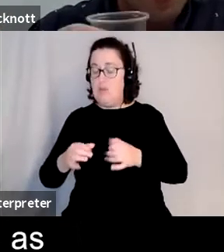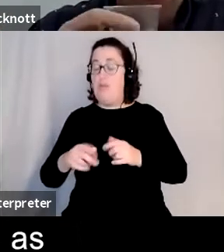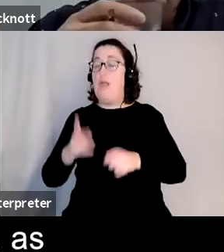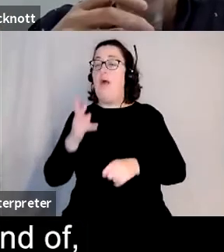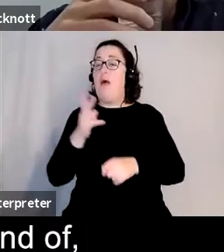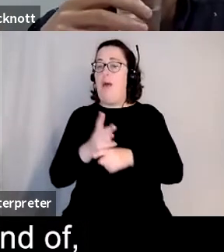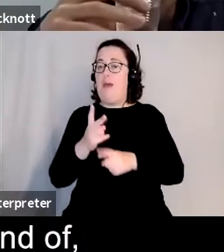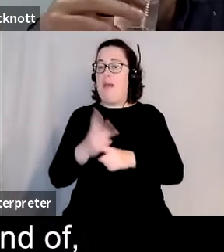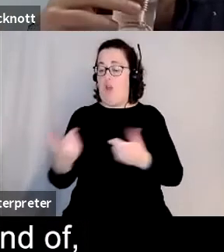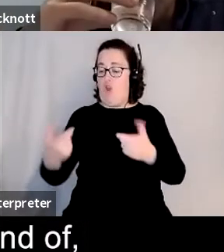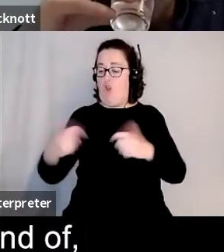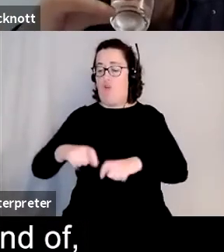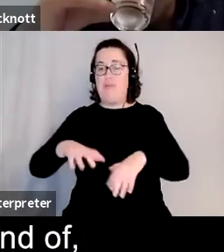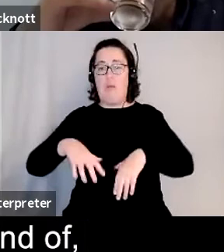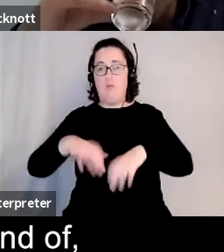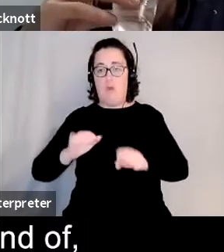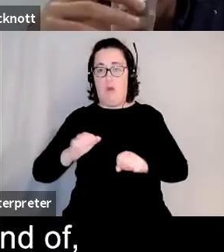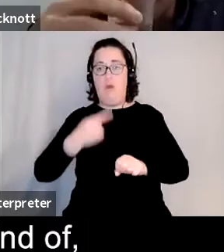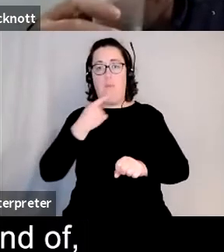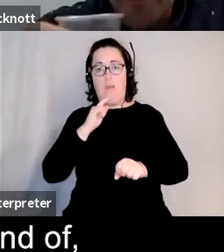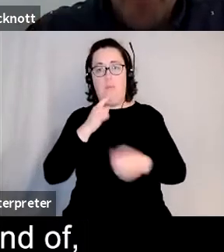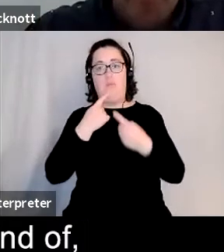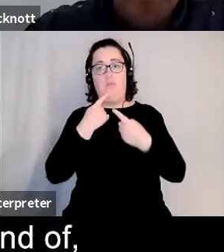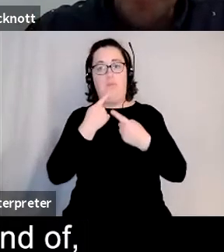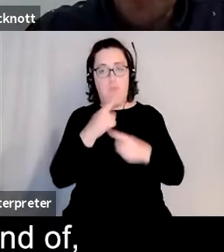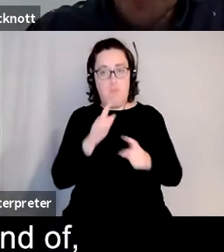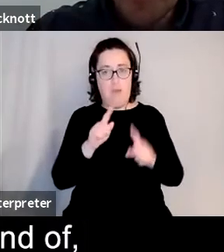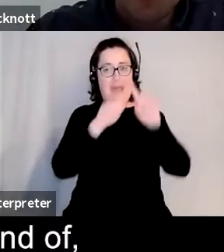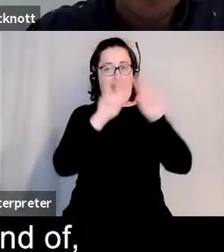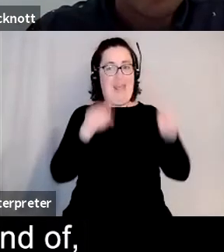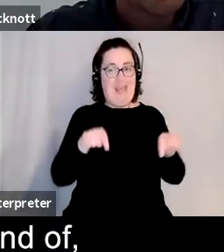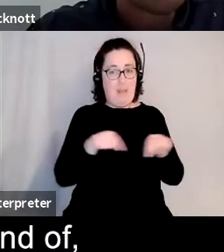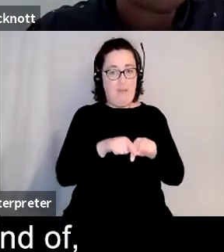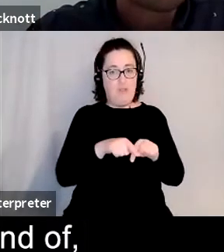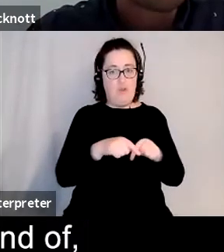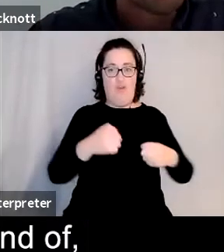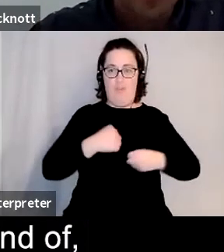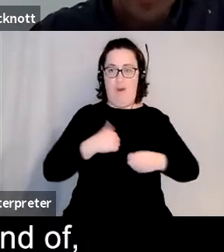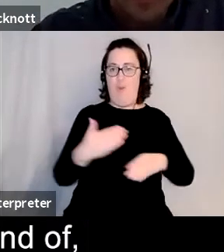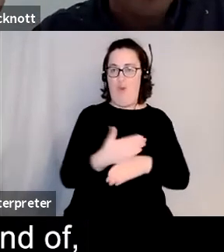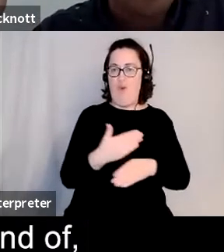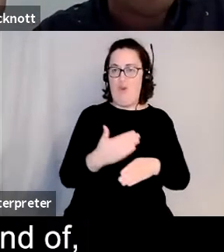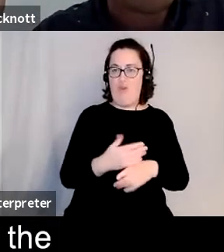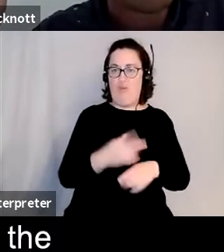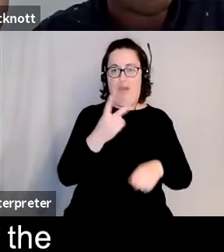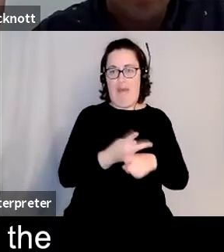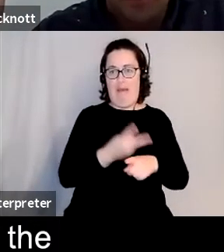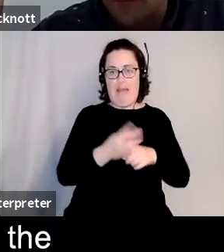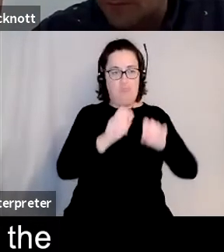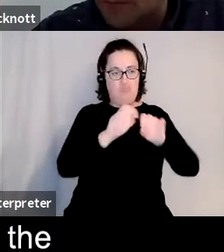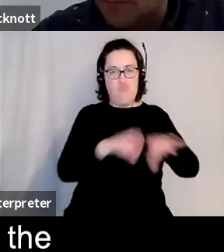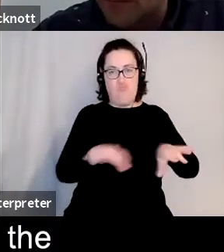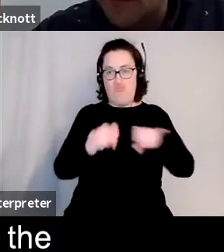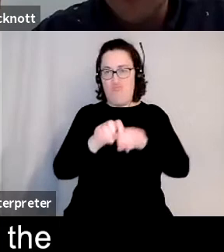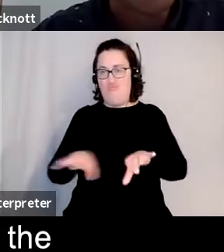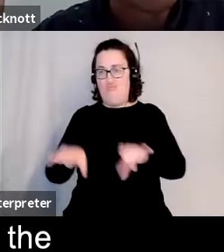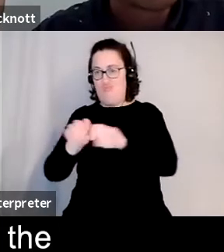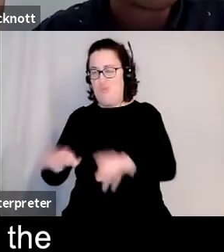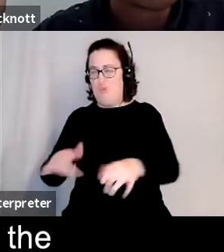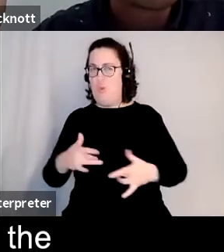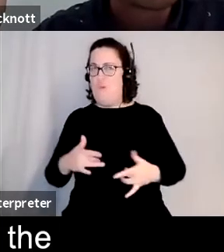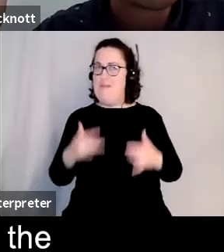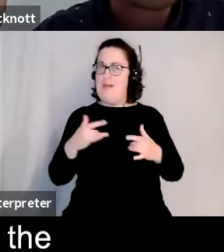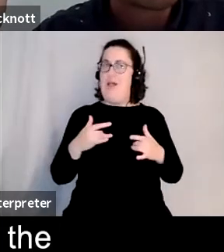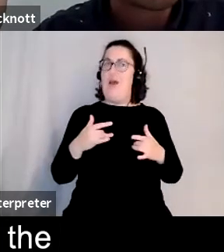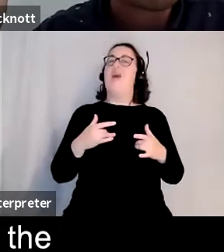noticed on social media that a lot of people were kind of sharing images of that work again so it felt to me like it was kind of